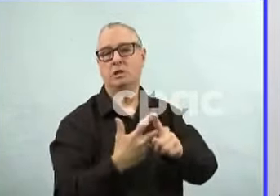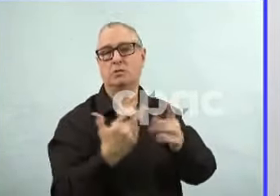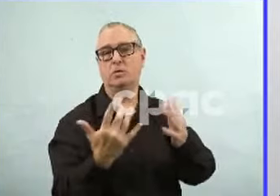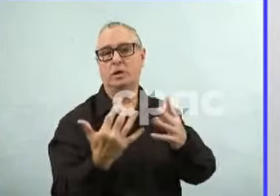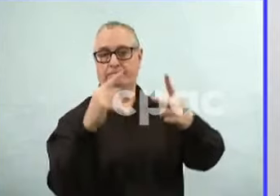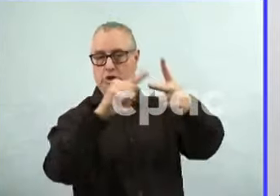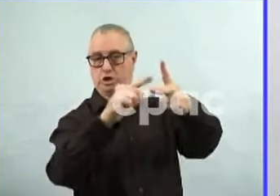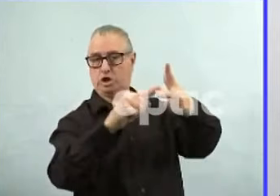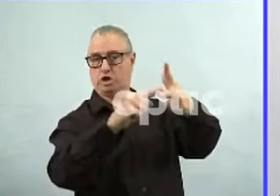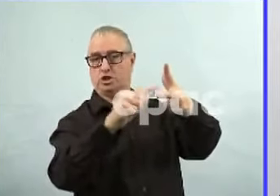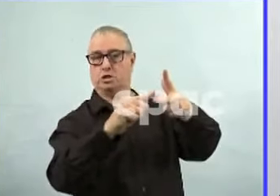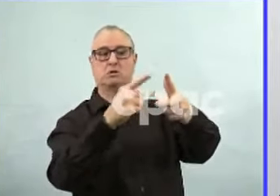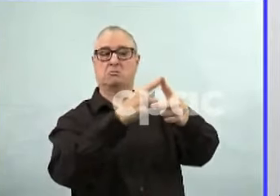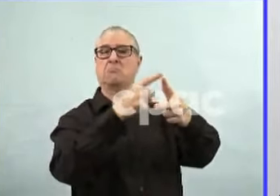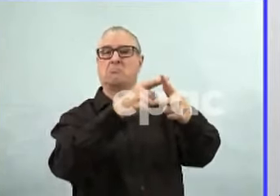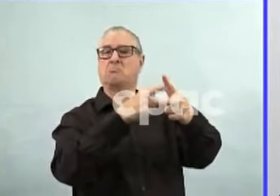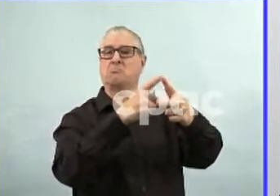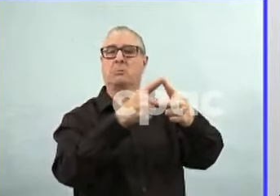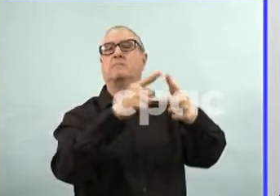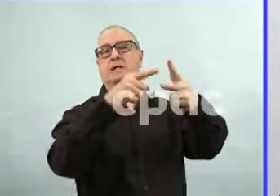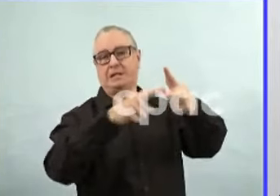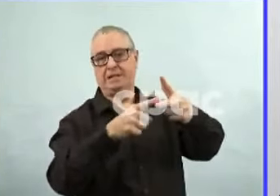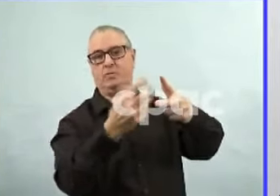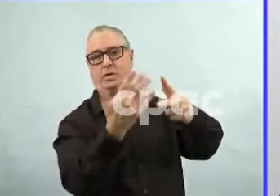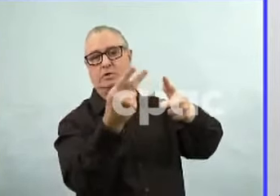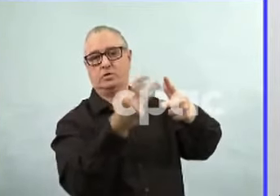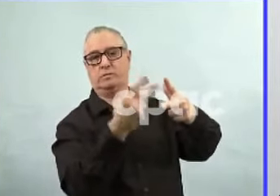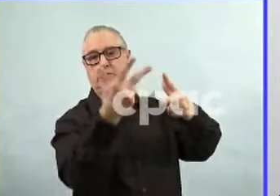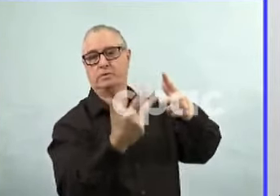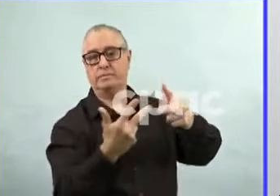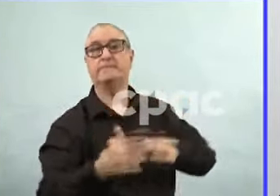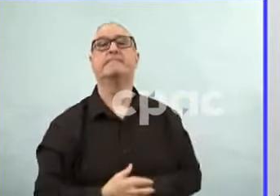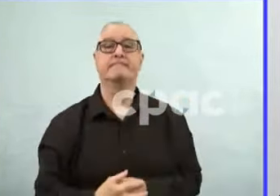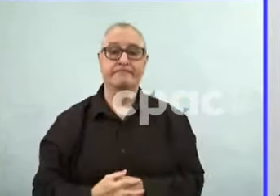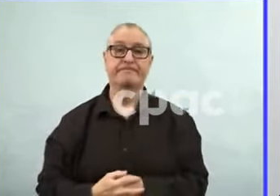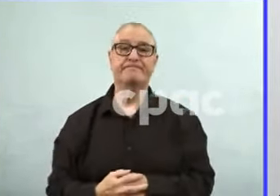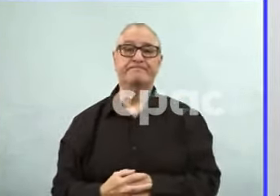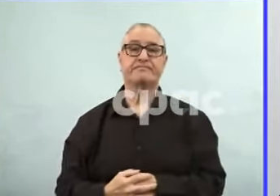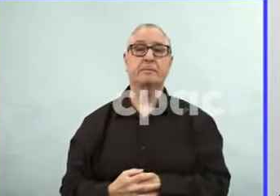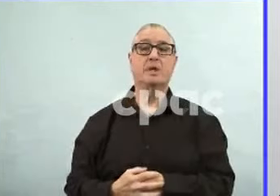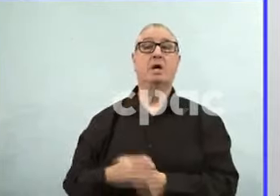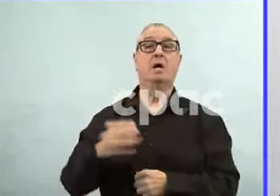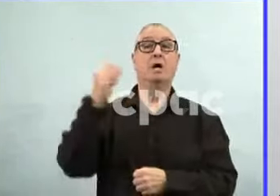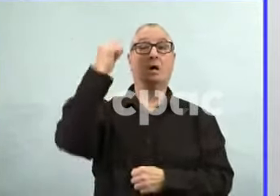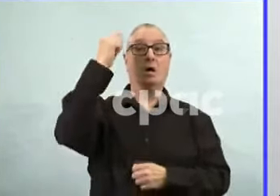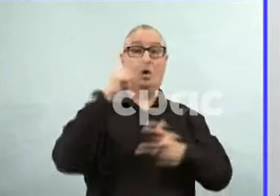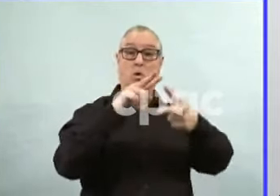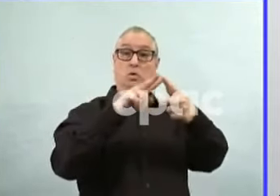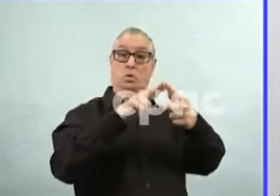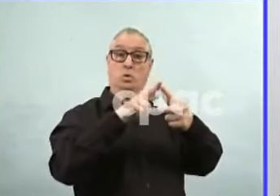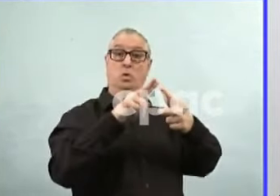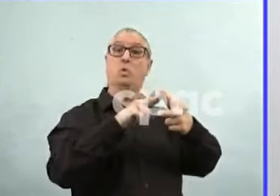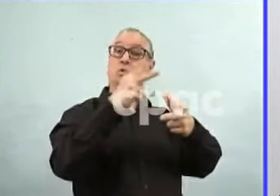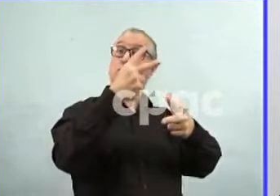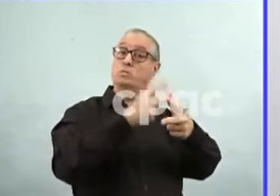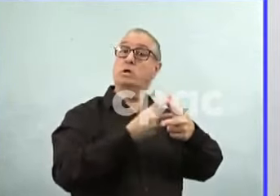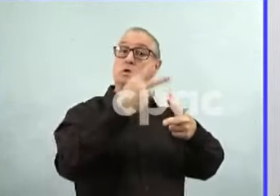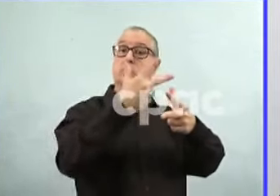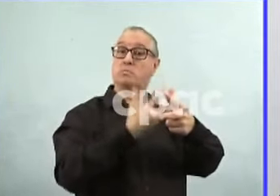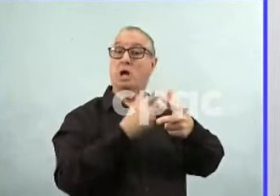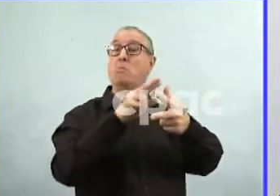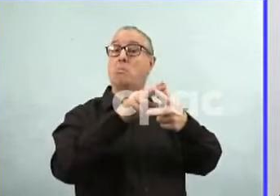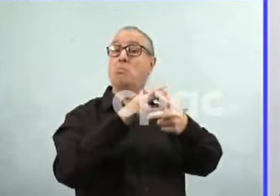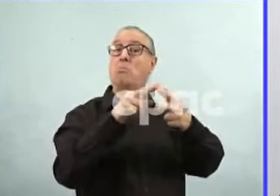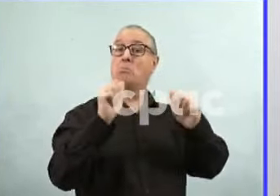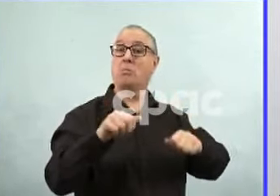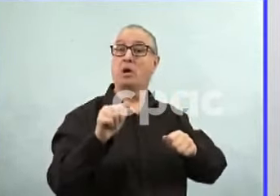And if you do have a specific reason that you need to go sooner, like what I was just talking about, perhaps there's some requirement at your place of